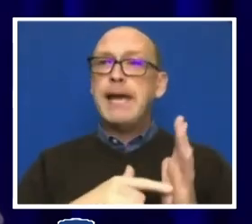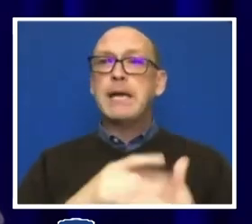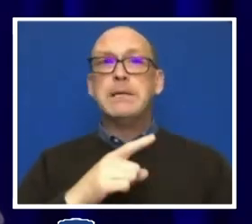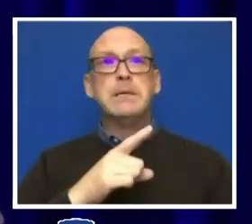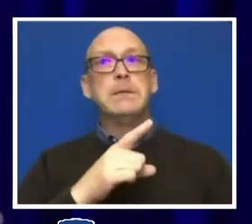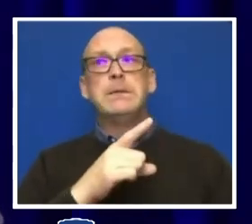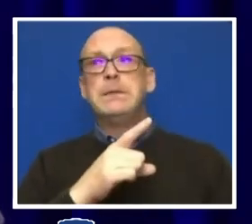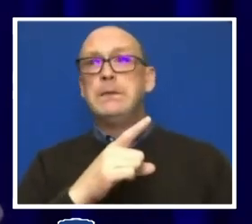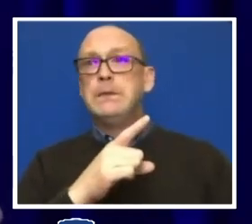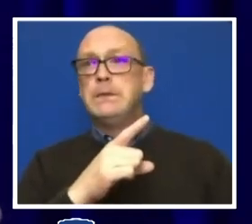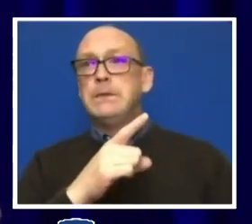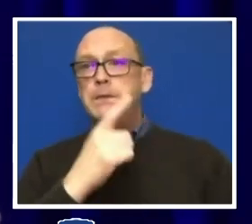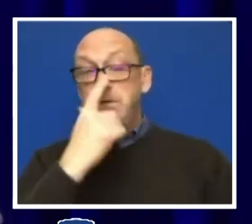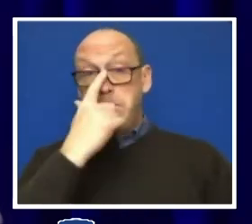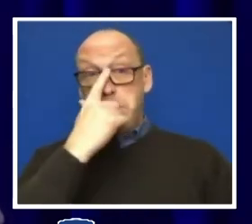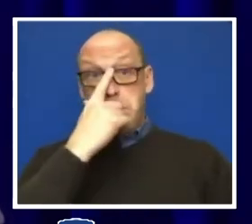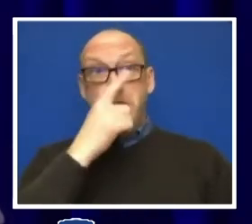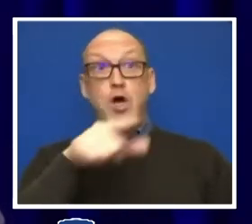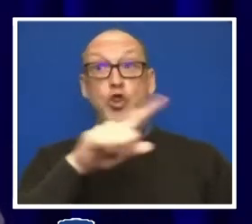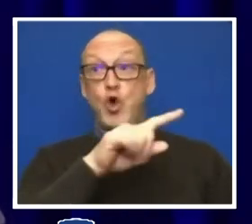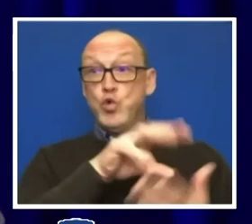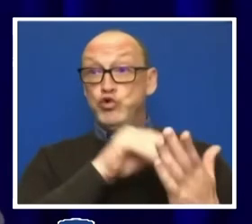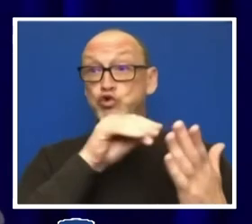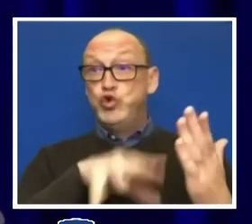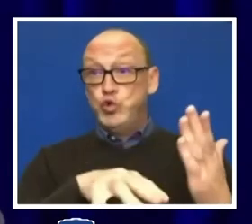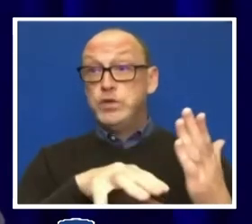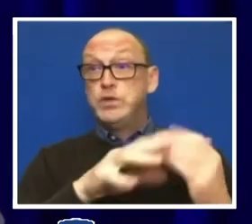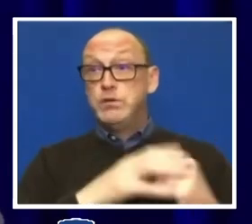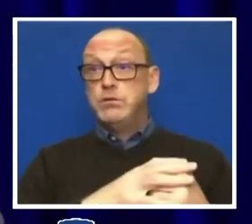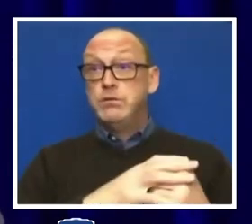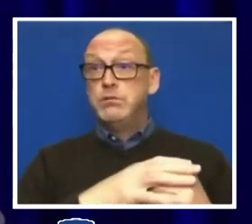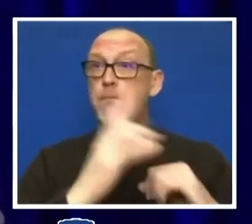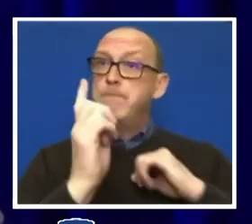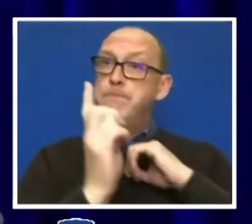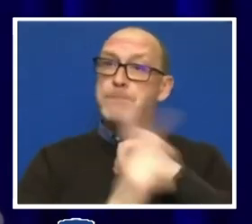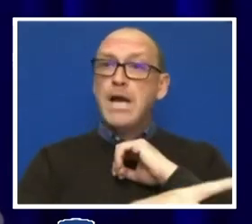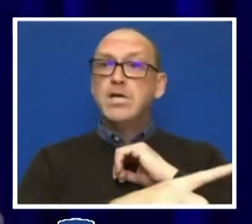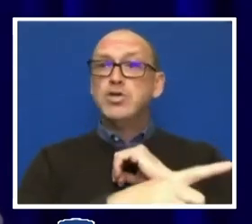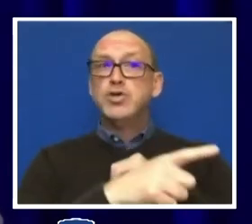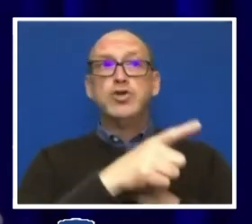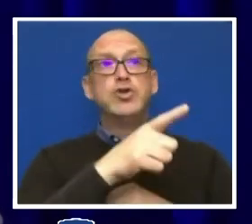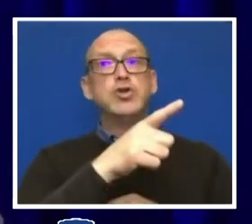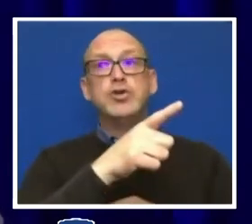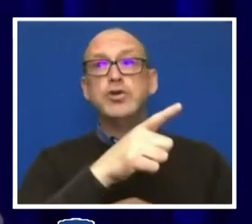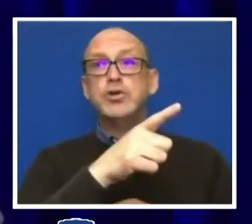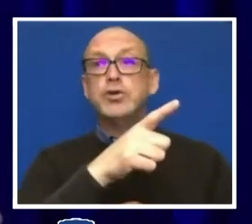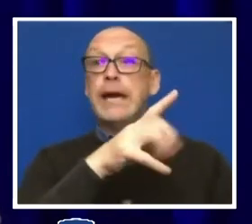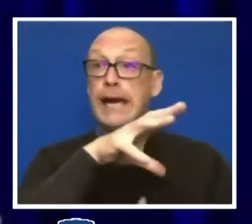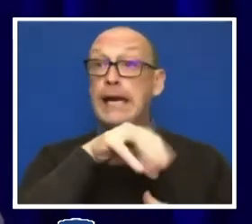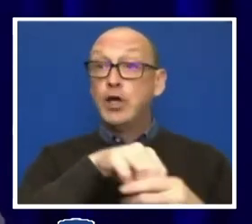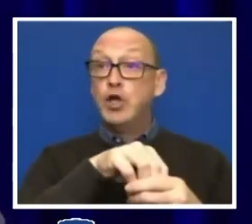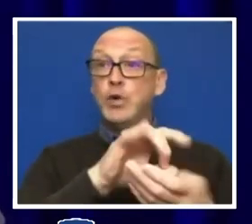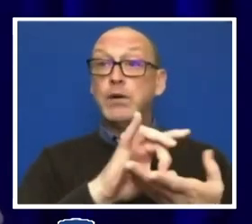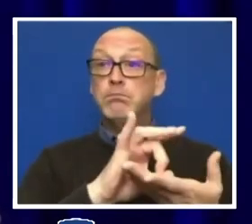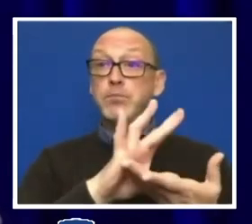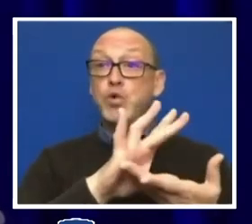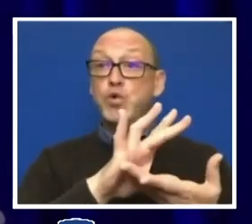the students be punished in some form, including expulsion.